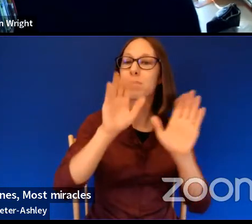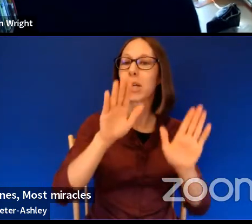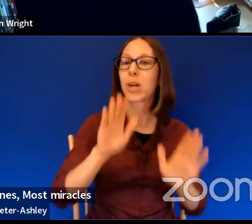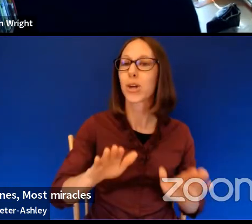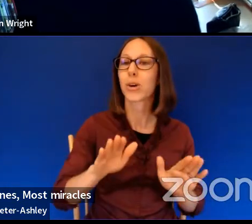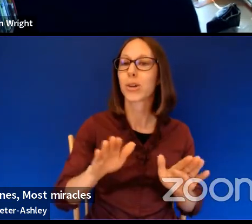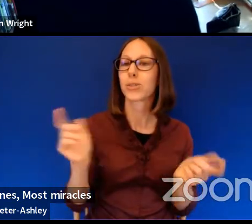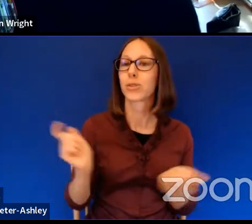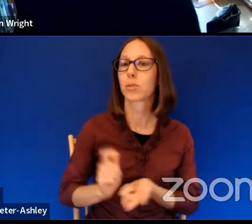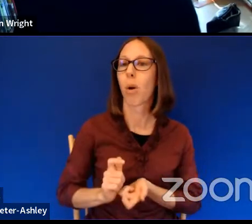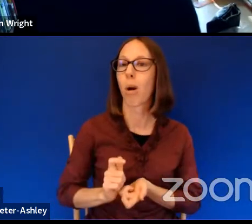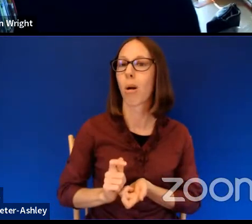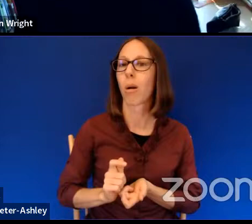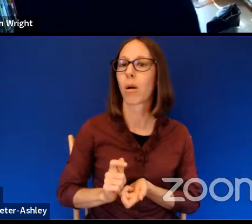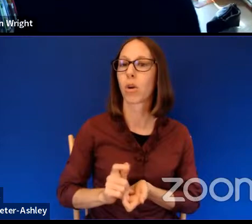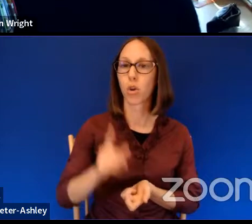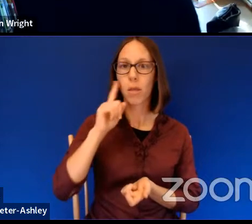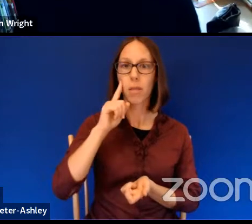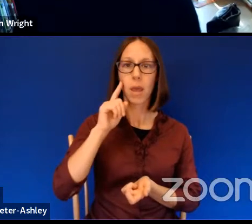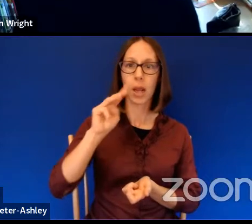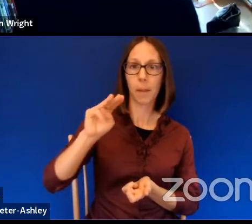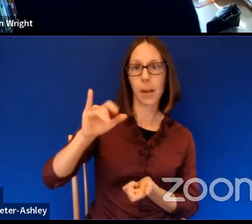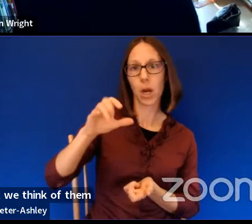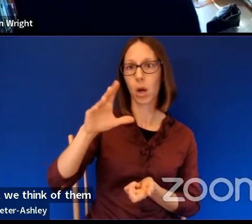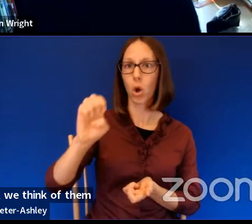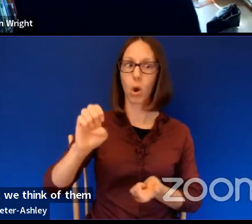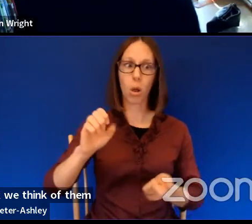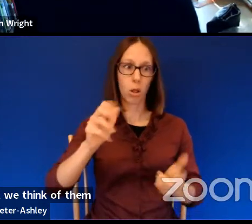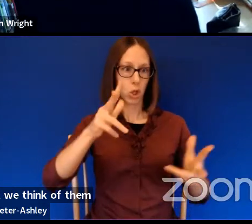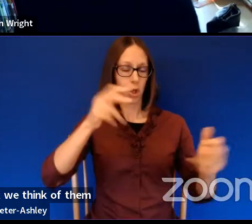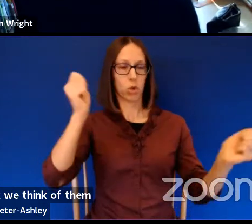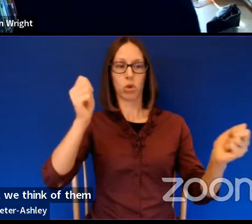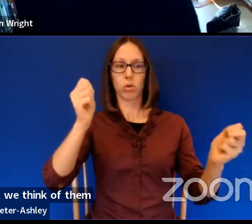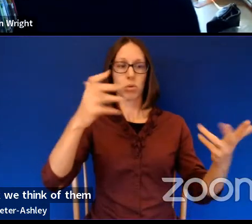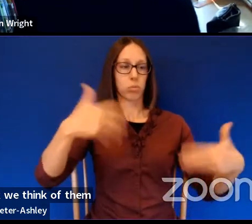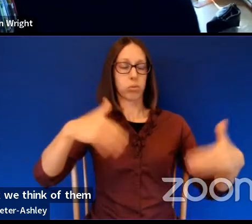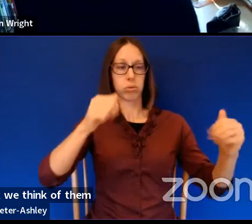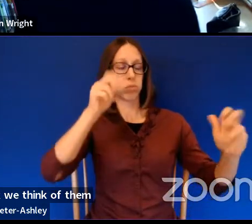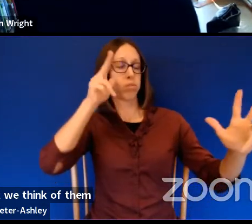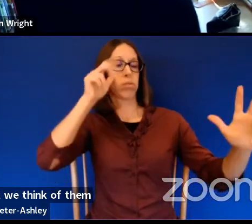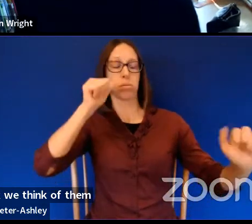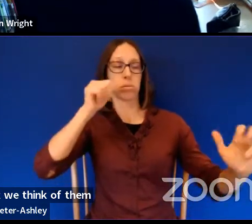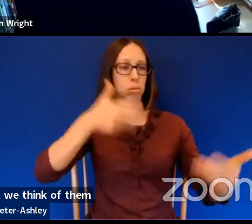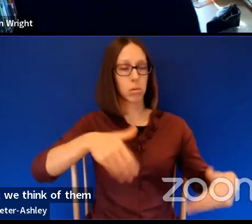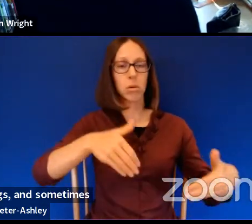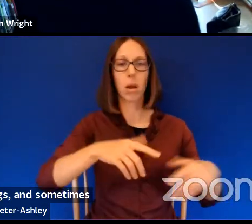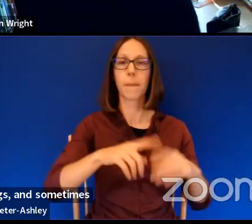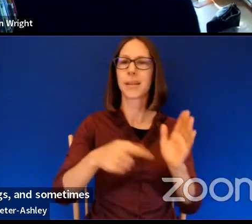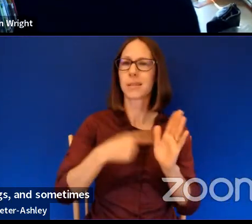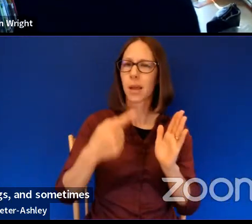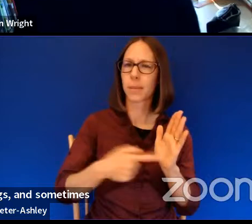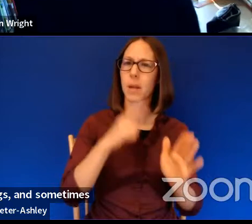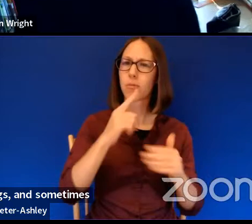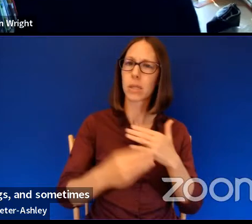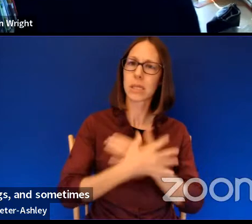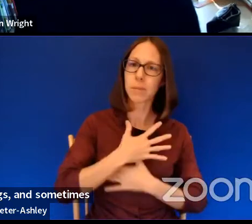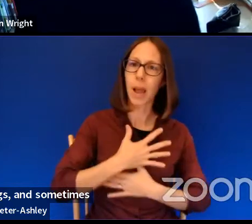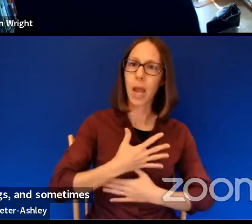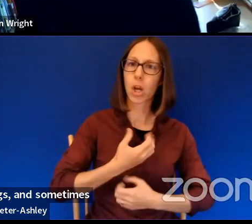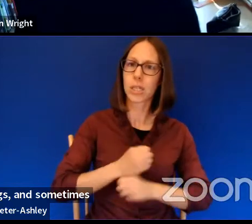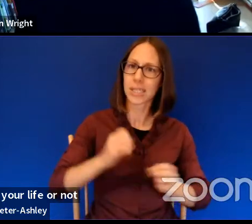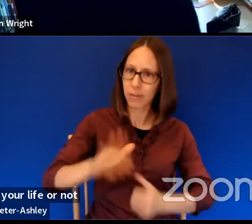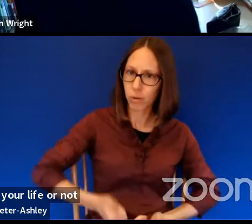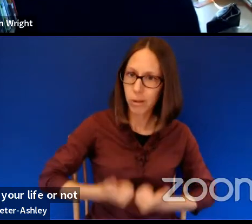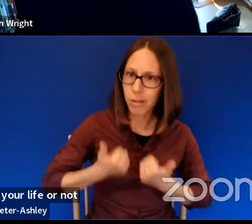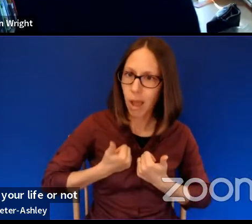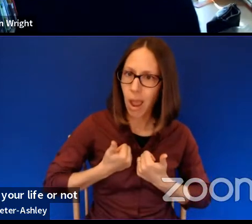kind of, you know, I think we think of them sometimes as these grand, huge things. And sometimes the things that inspire you or save your life are, are